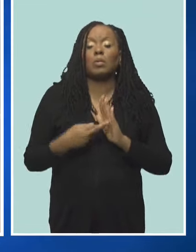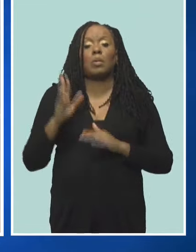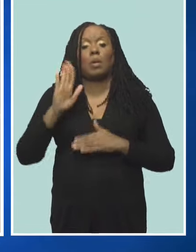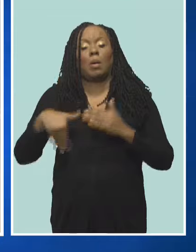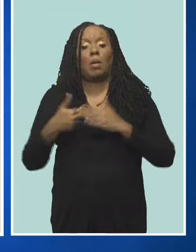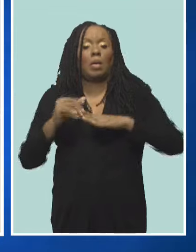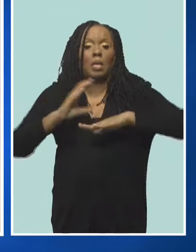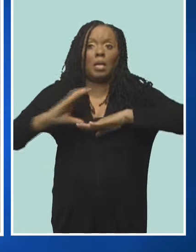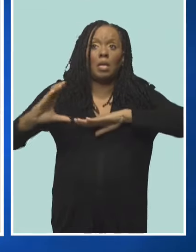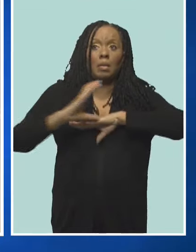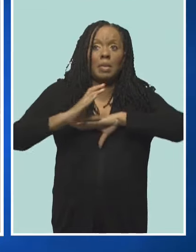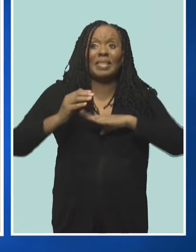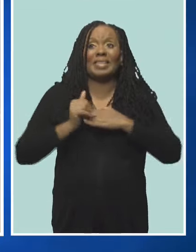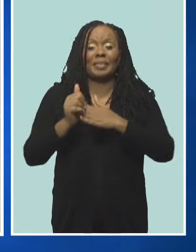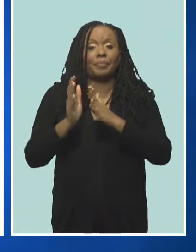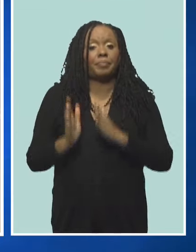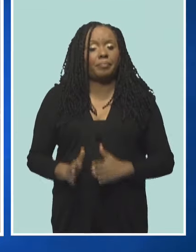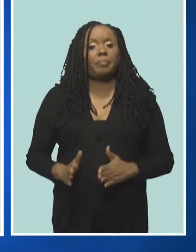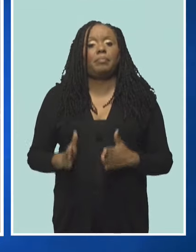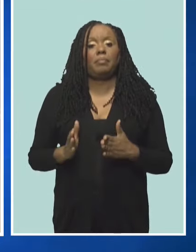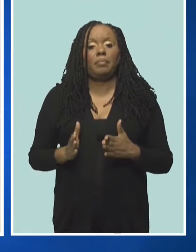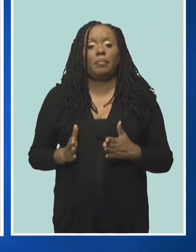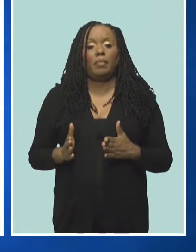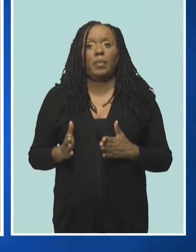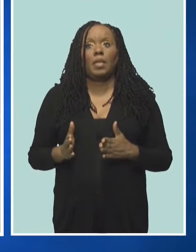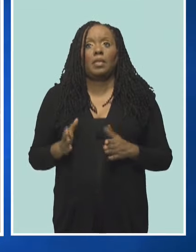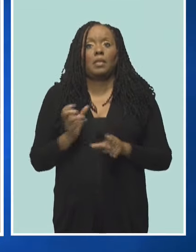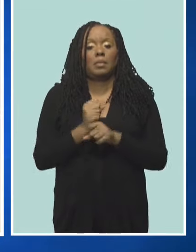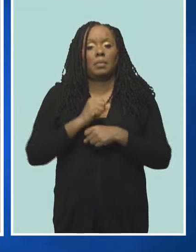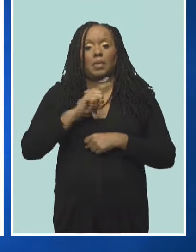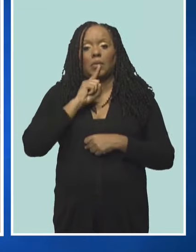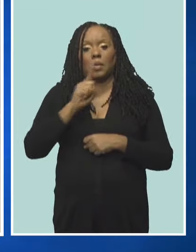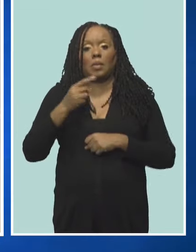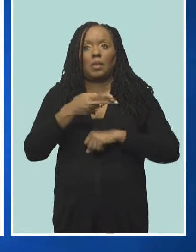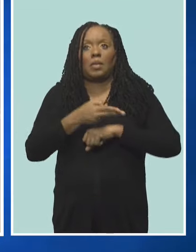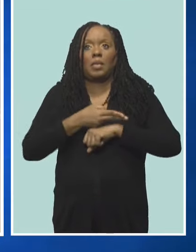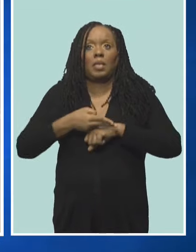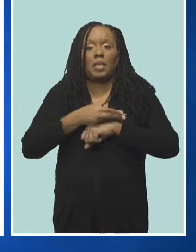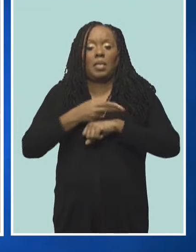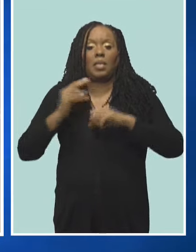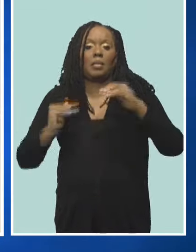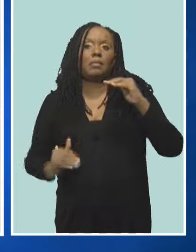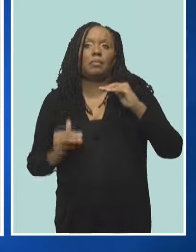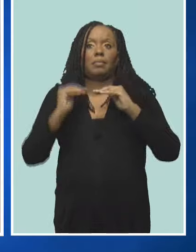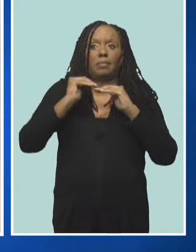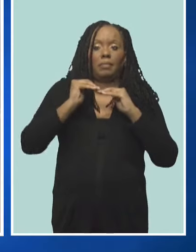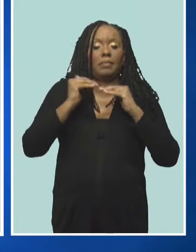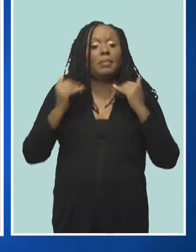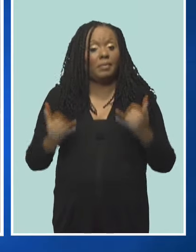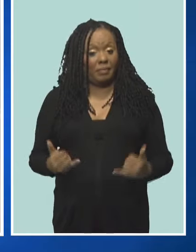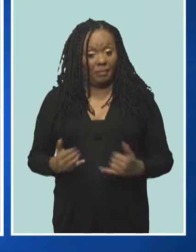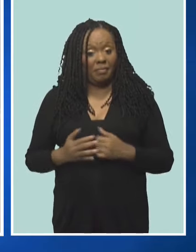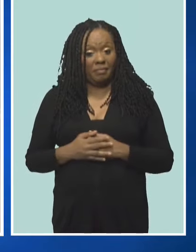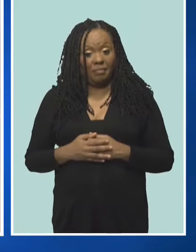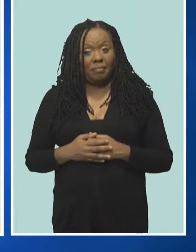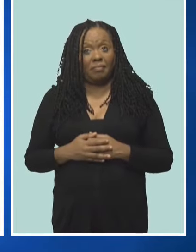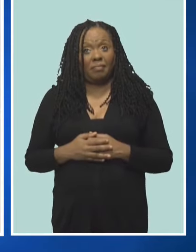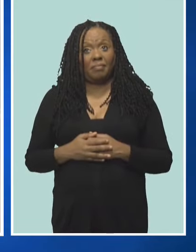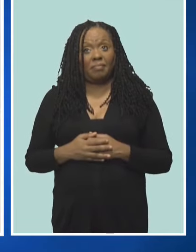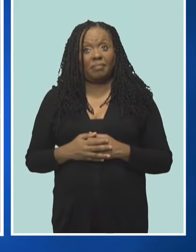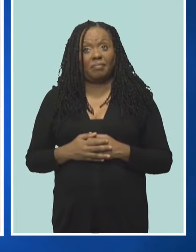government have played in bringing Haiti to the point that it is now is